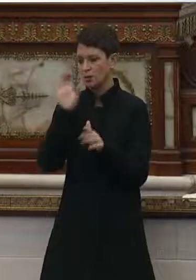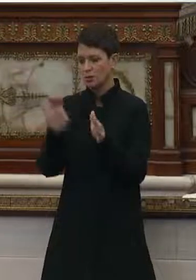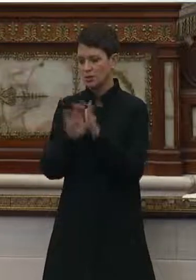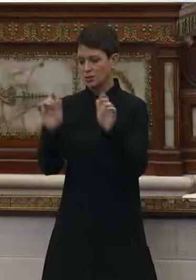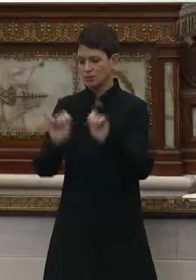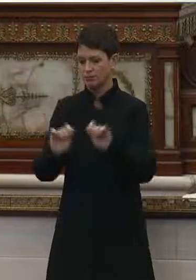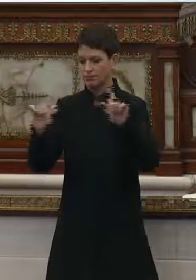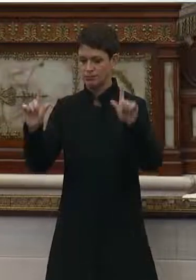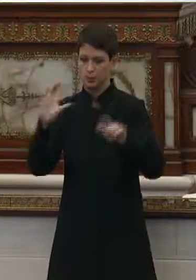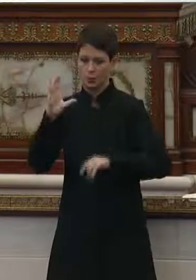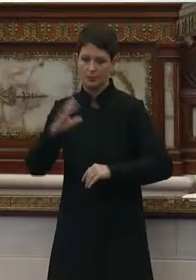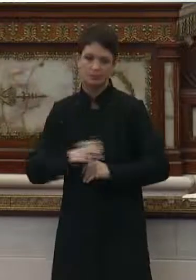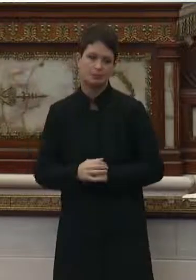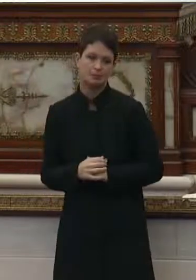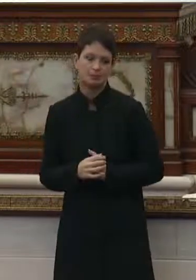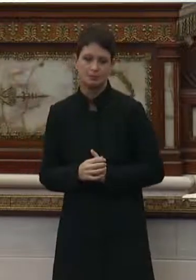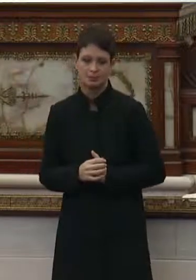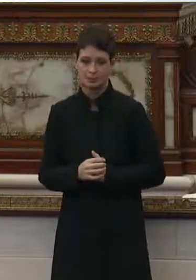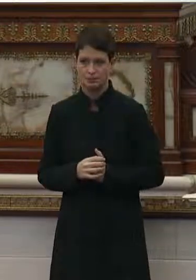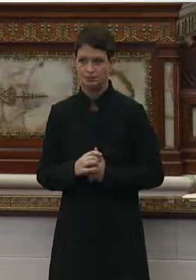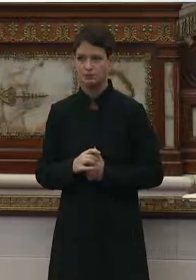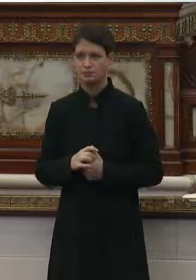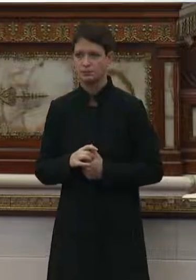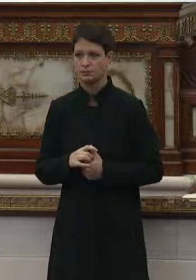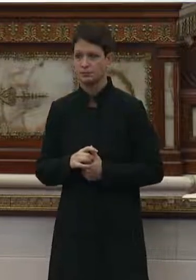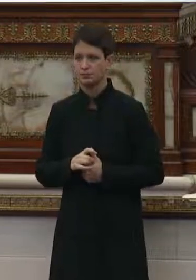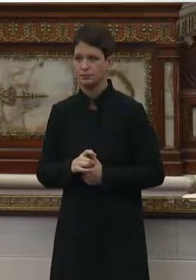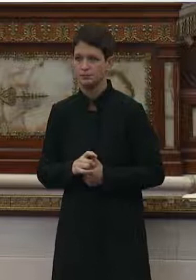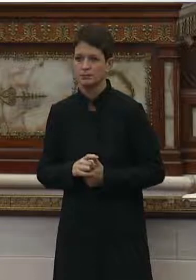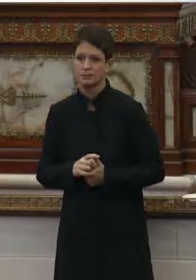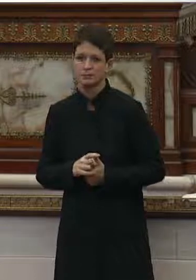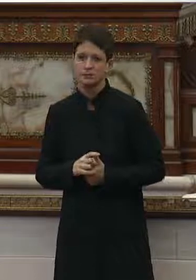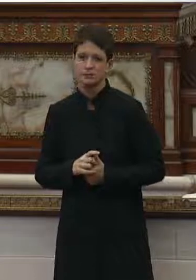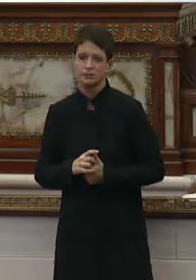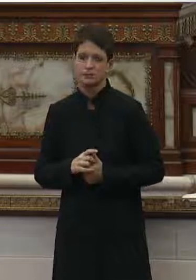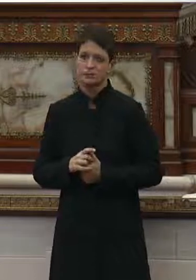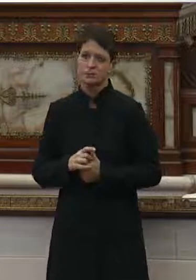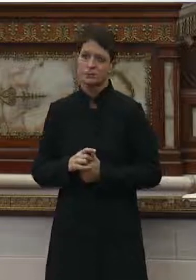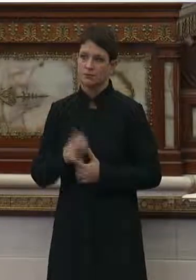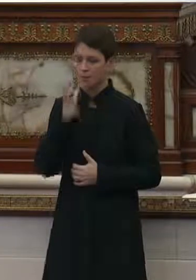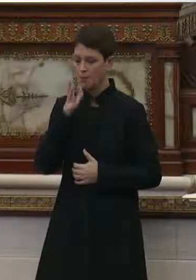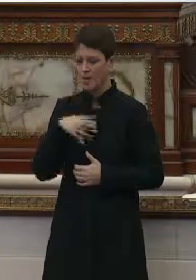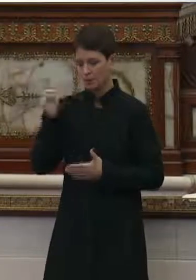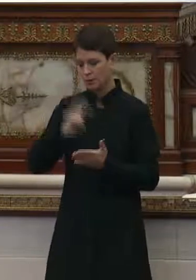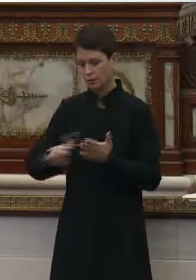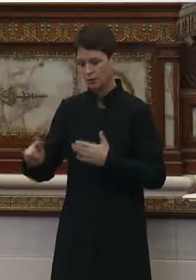so that your image will be displayed on screen when you speak. Madam Clerk?